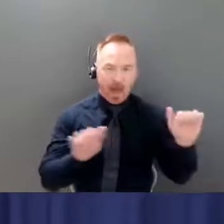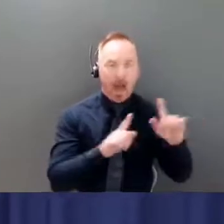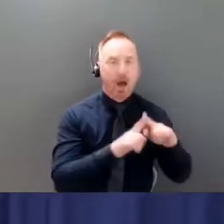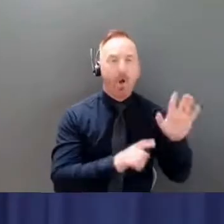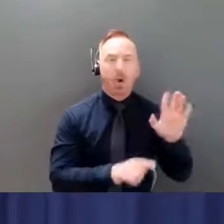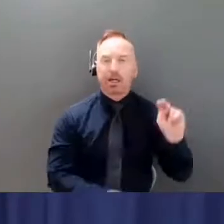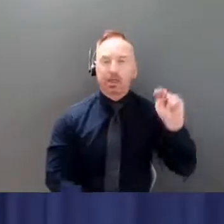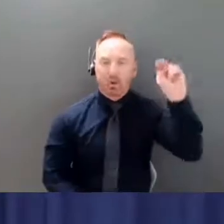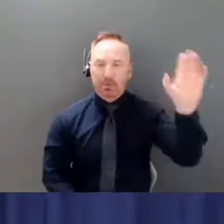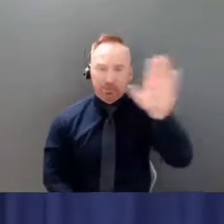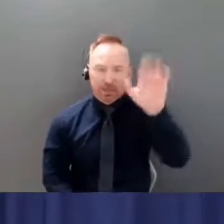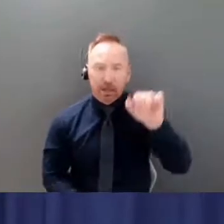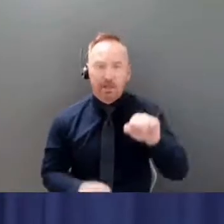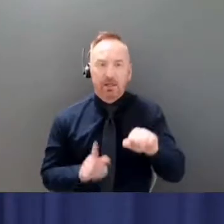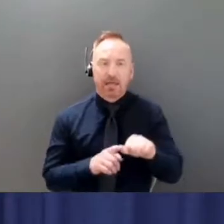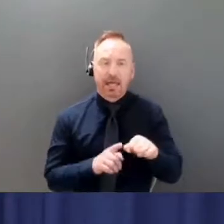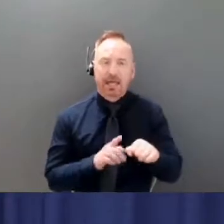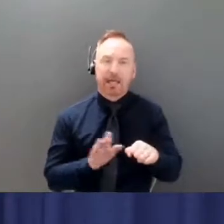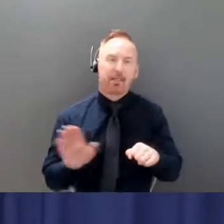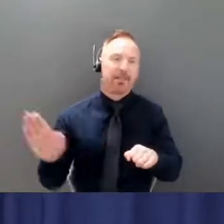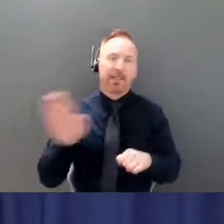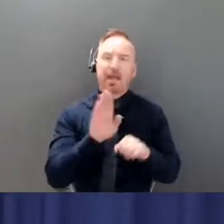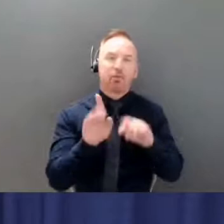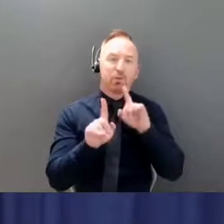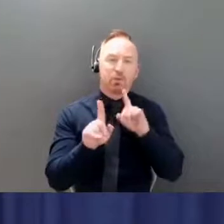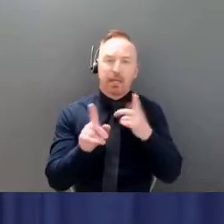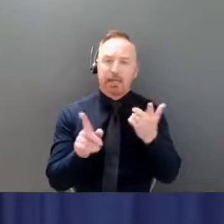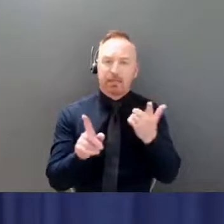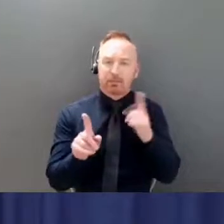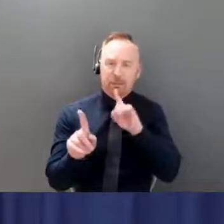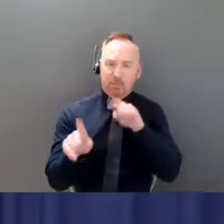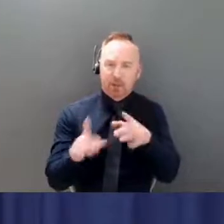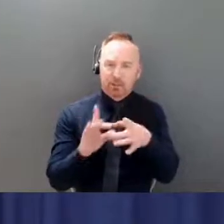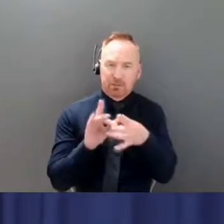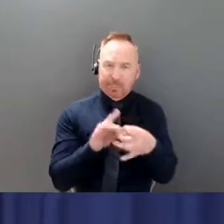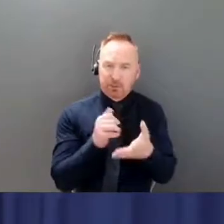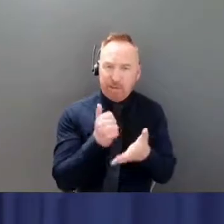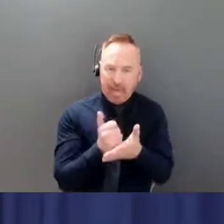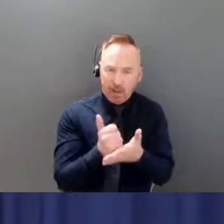will people begin arriving to provide that help?